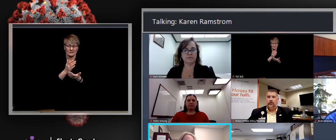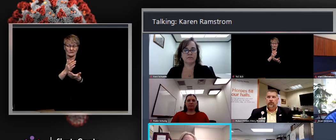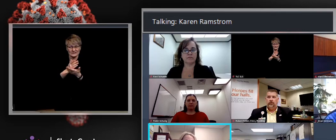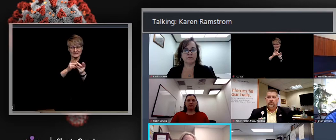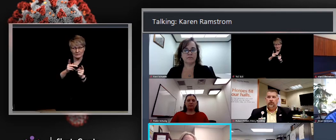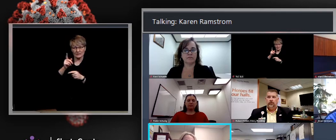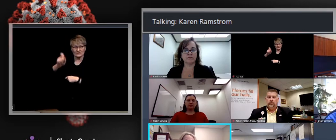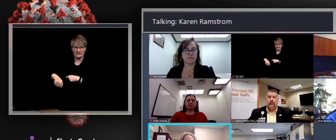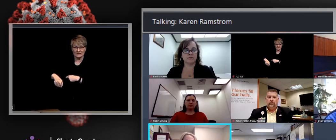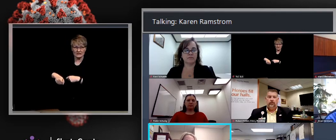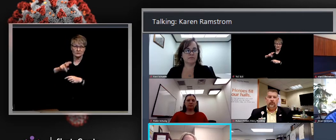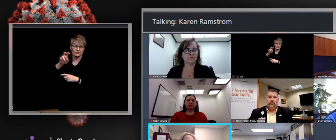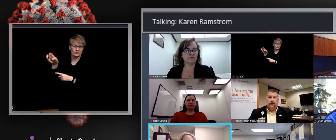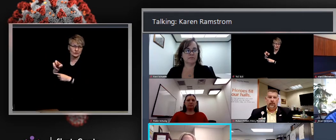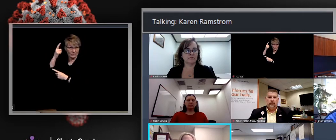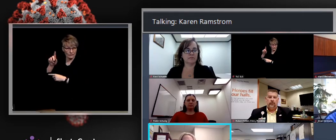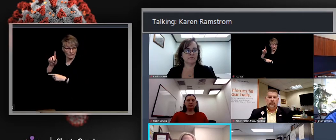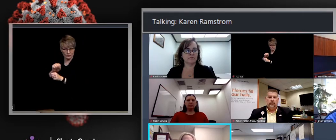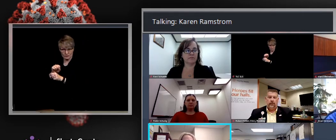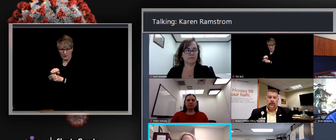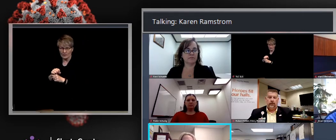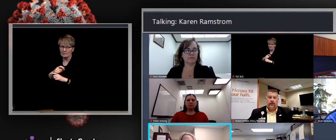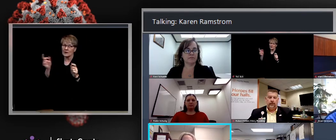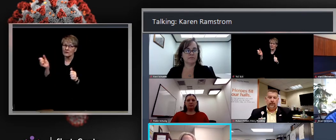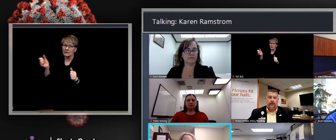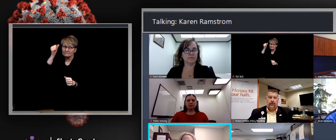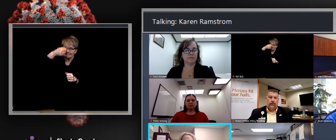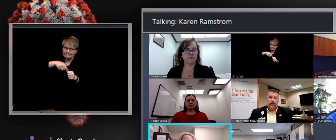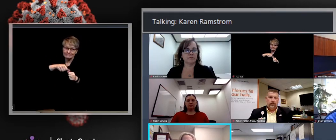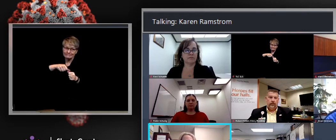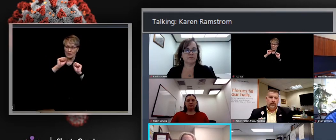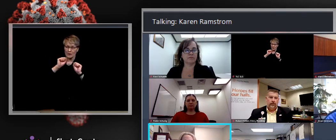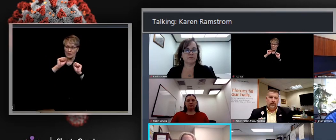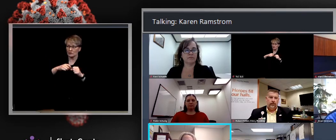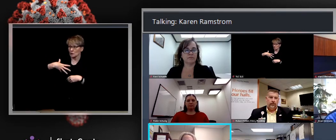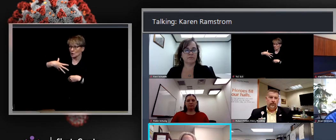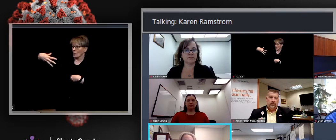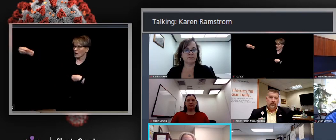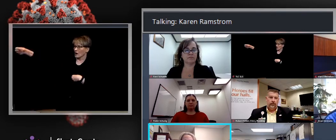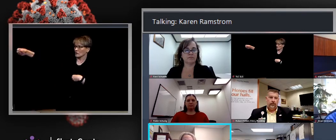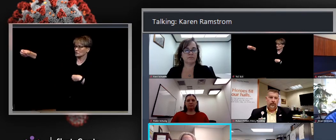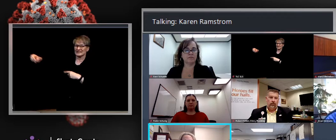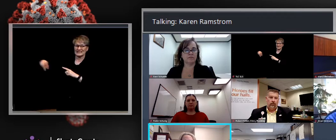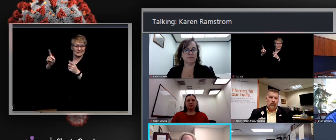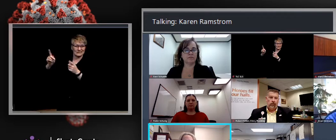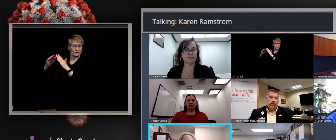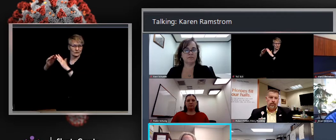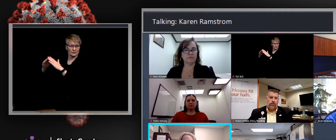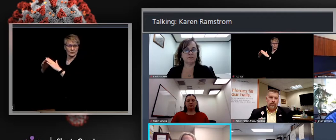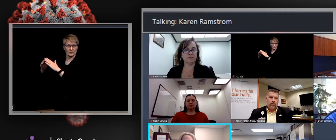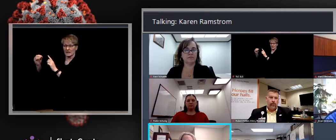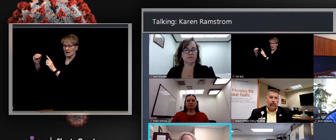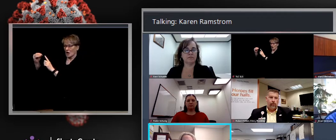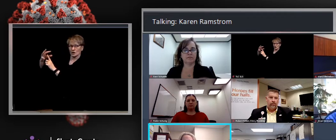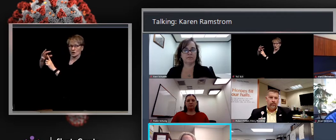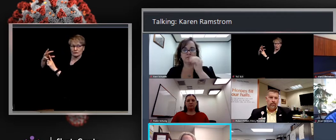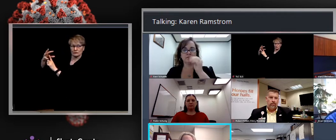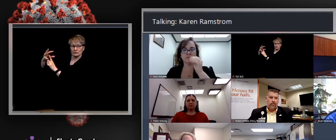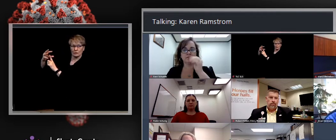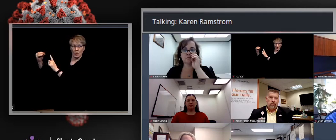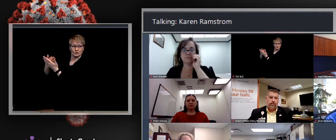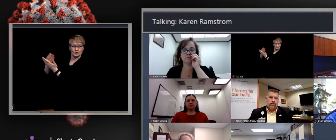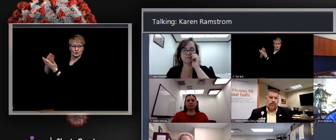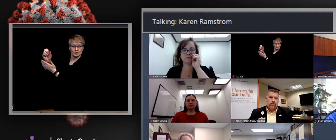community and get exposed and bring it home to Reading. And so we really want people to continue to be careful.